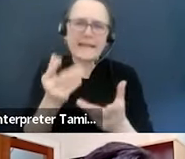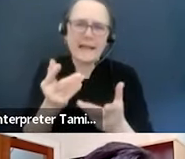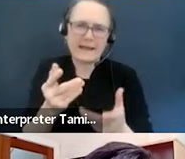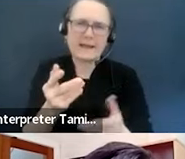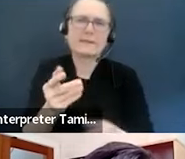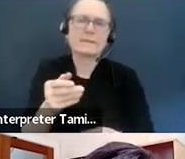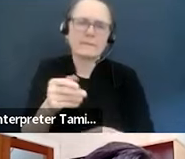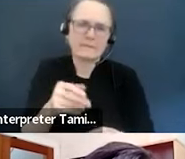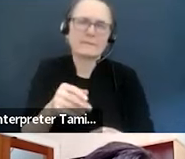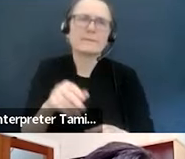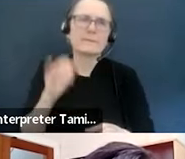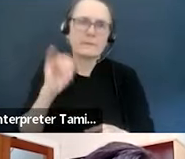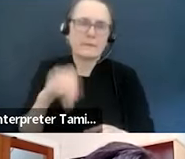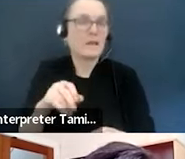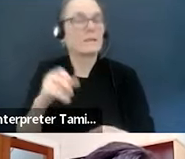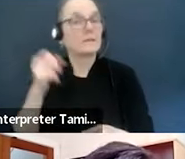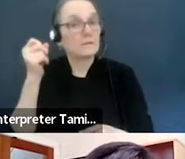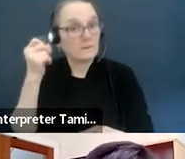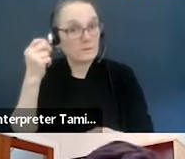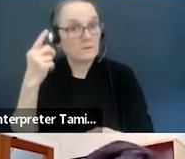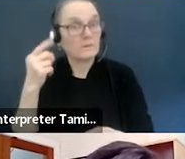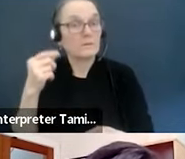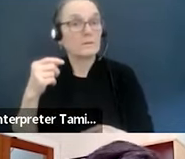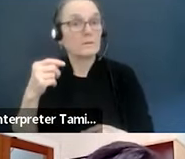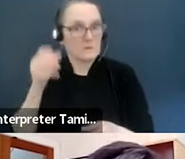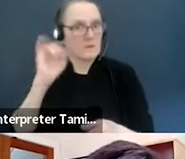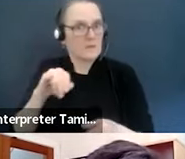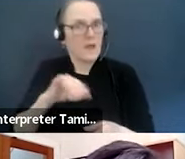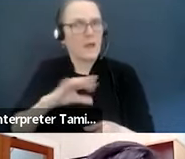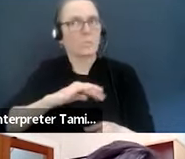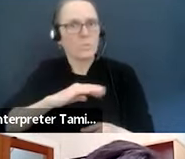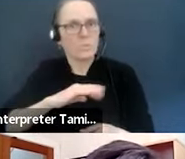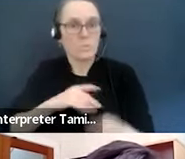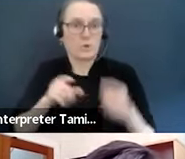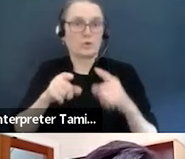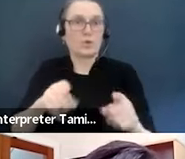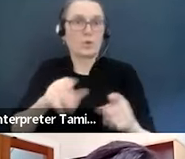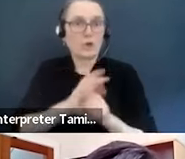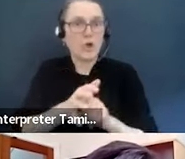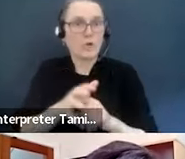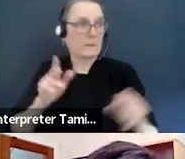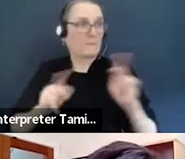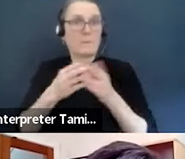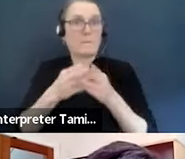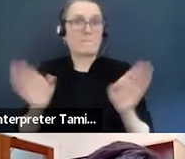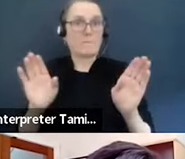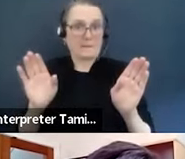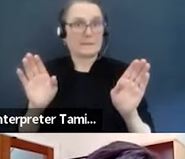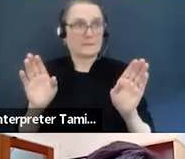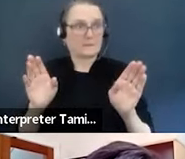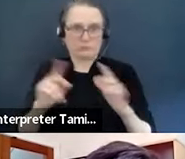organizations were able to make it through because of that infusion of public support. Right. Like that is a concrete